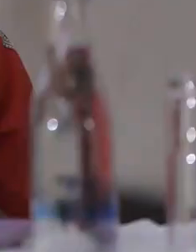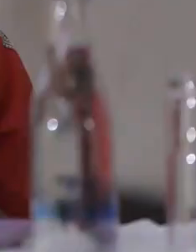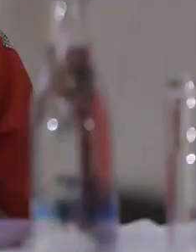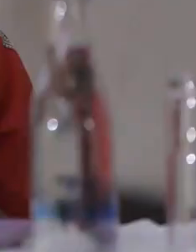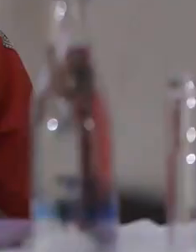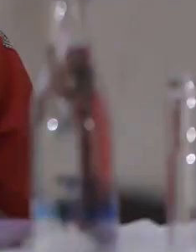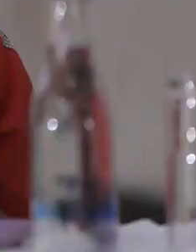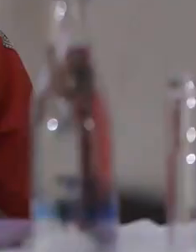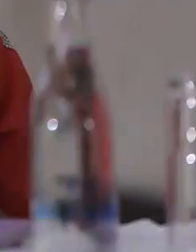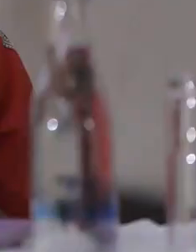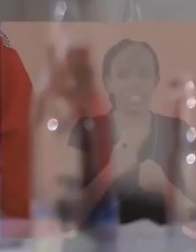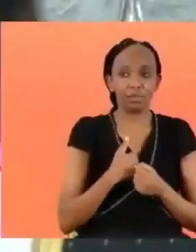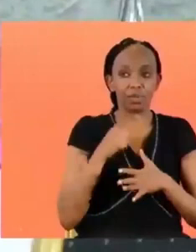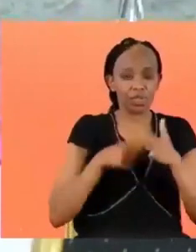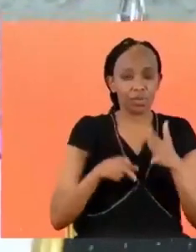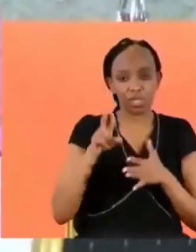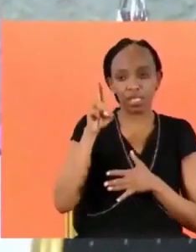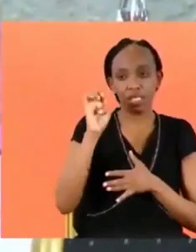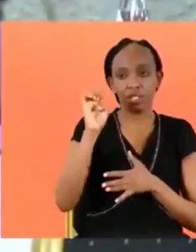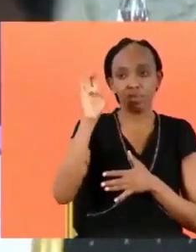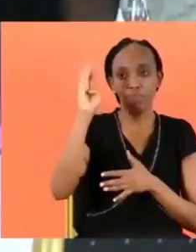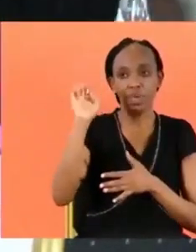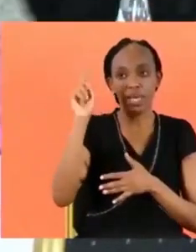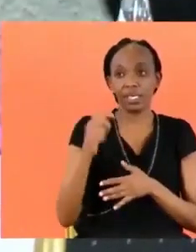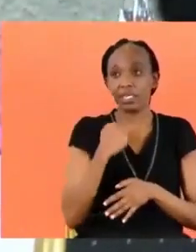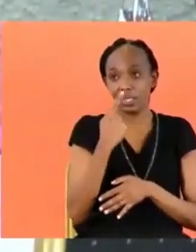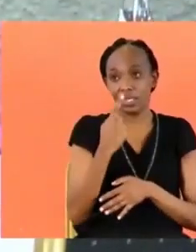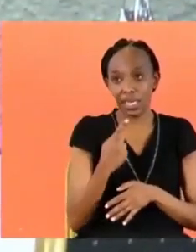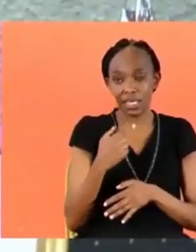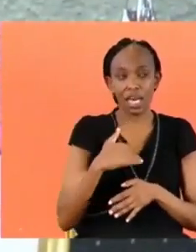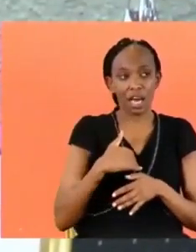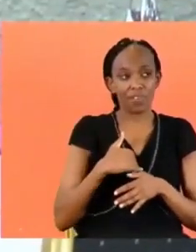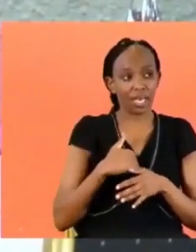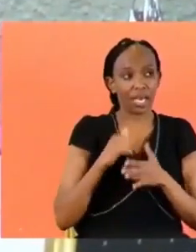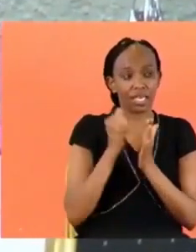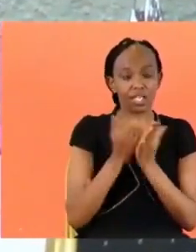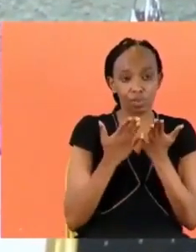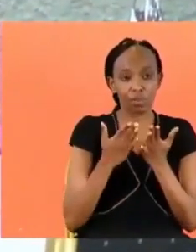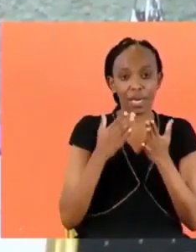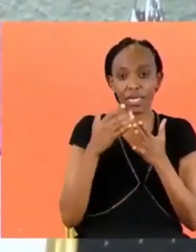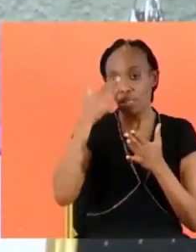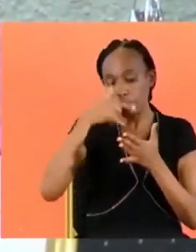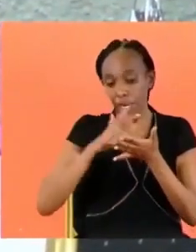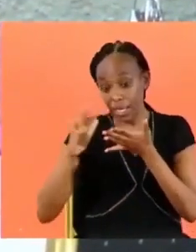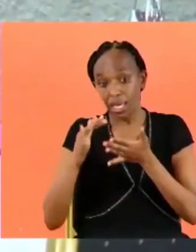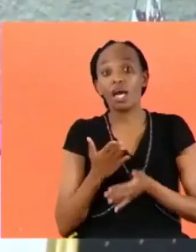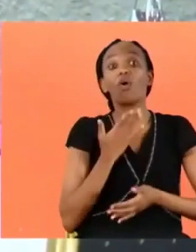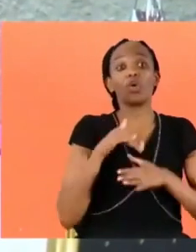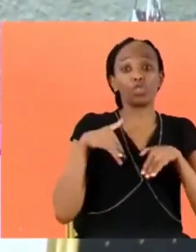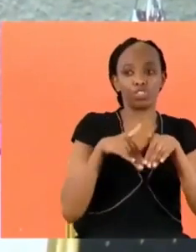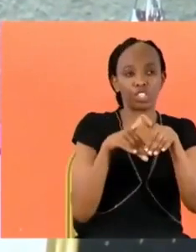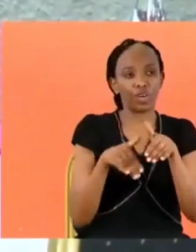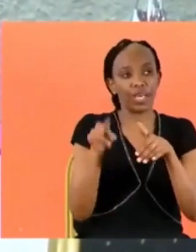what challenged me was what Ruben said about having a newspaper in braille I actually would like to follow it up and see